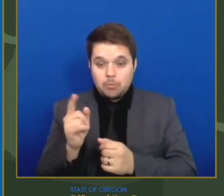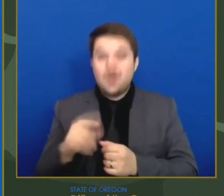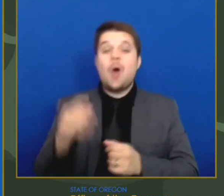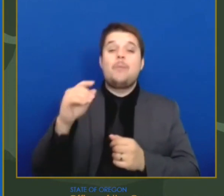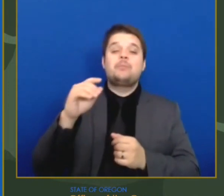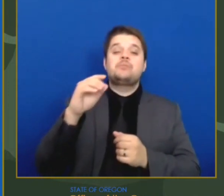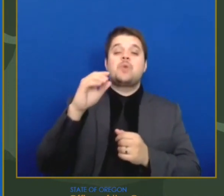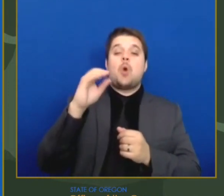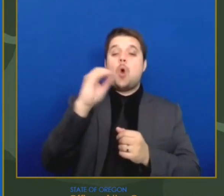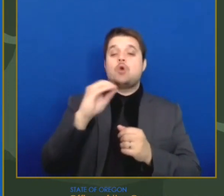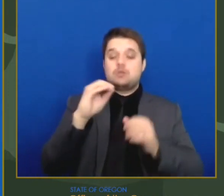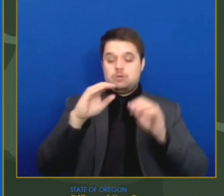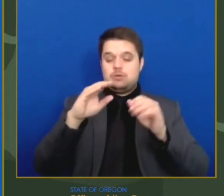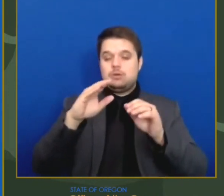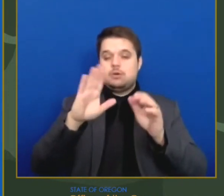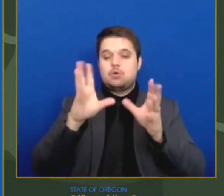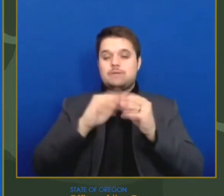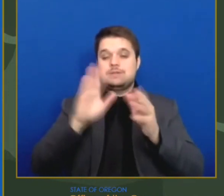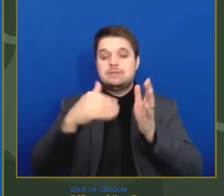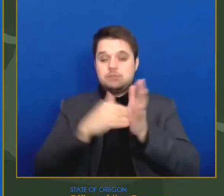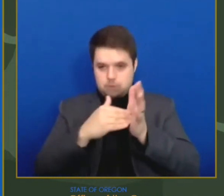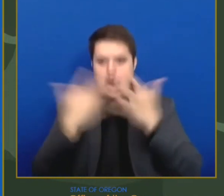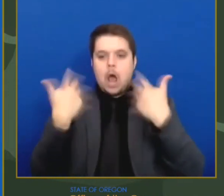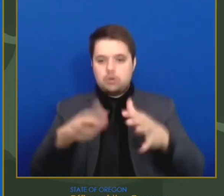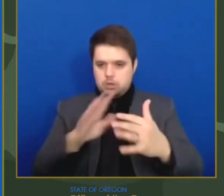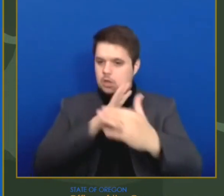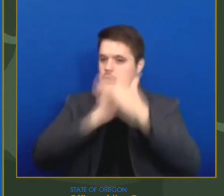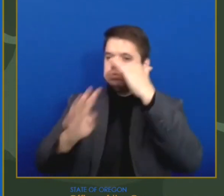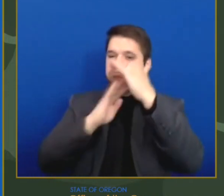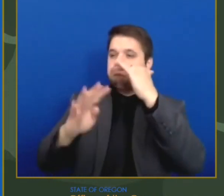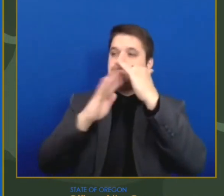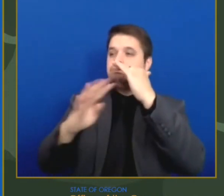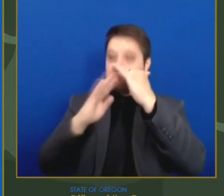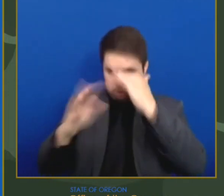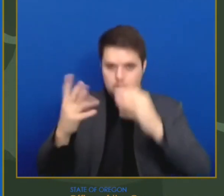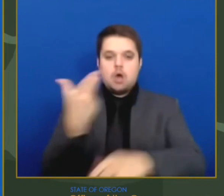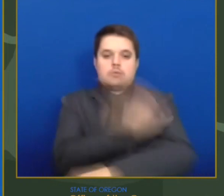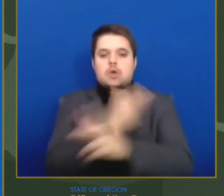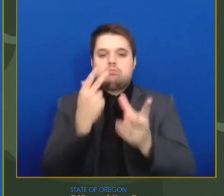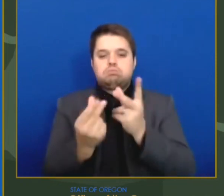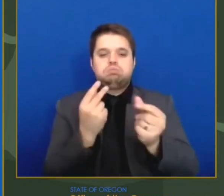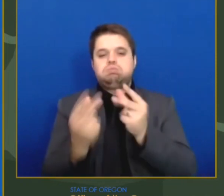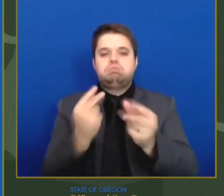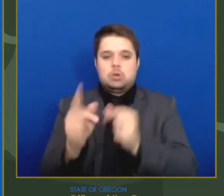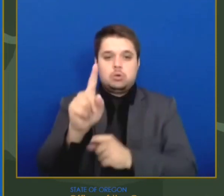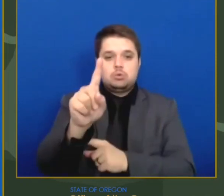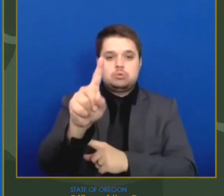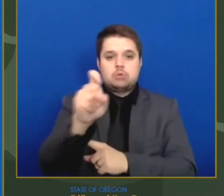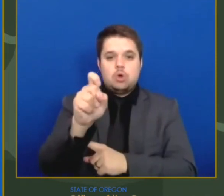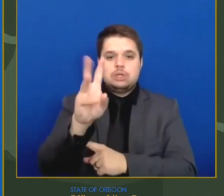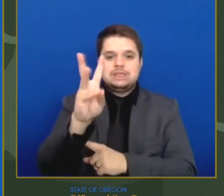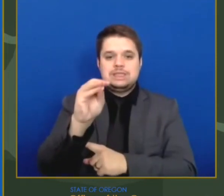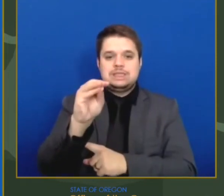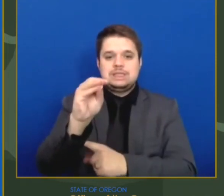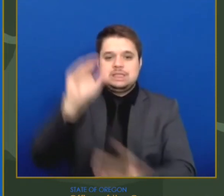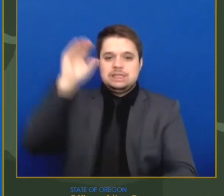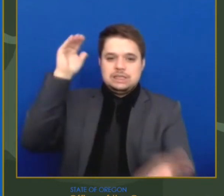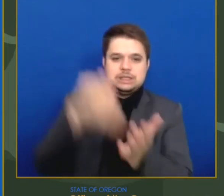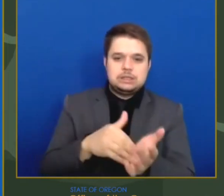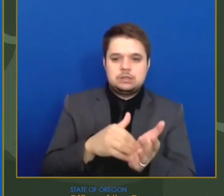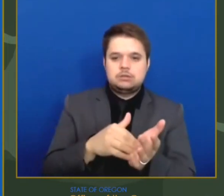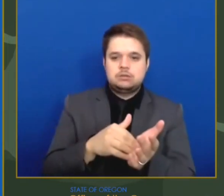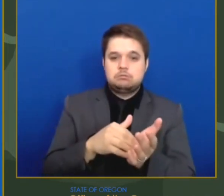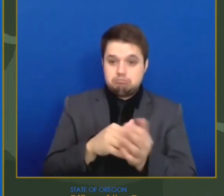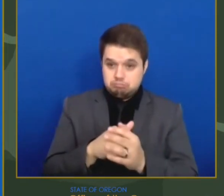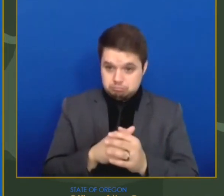since opening on January 25th. This new system is easily scalable. As vaccine supply increases, as we expect